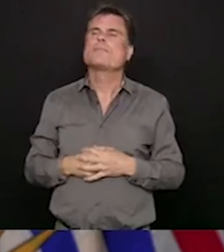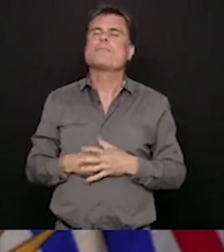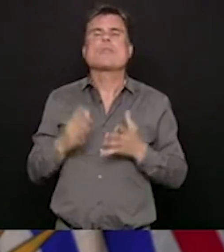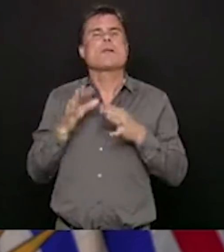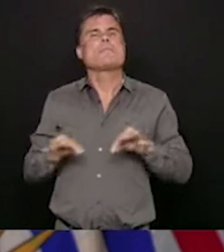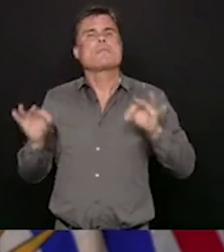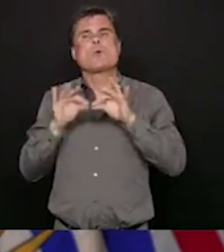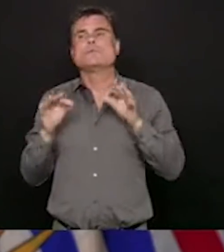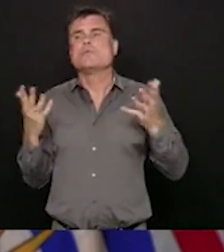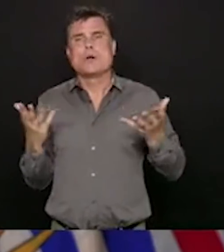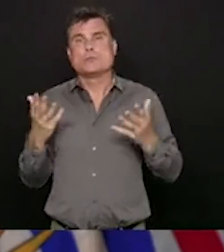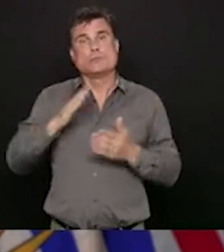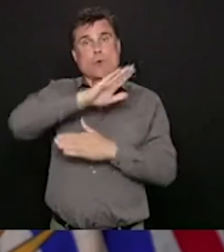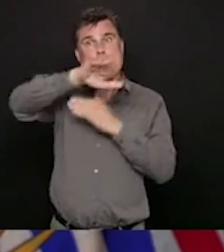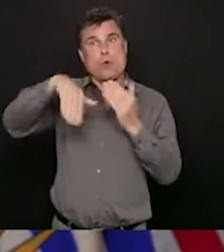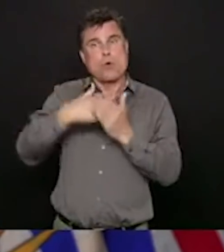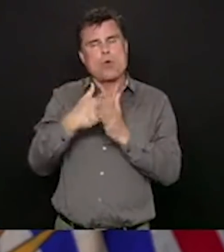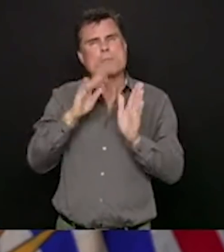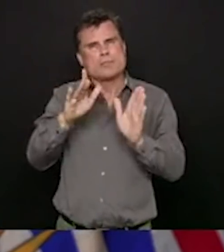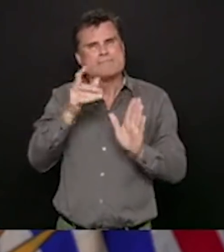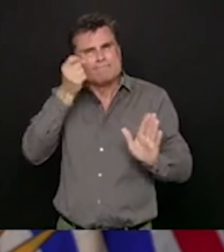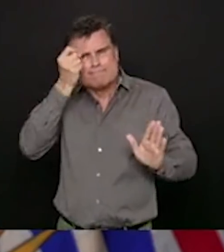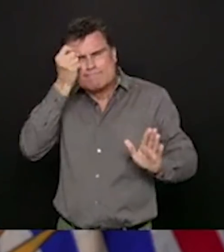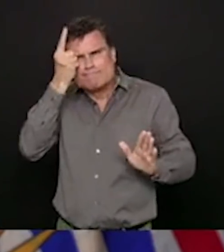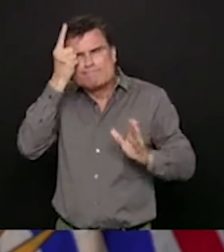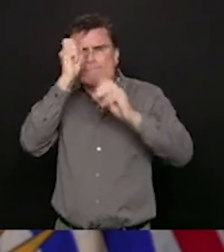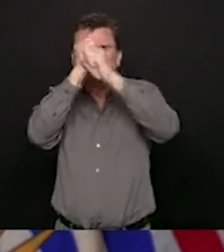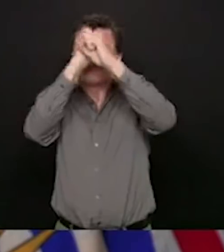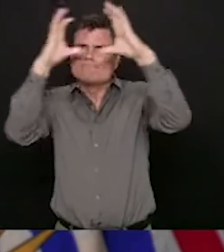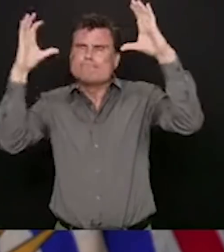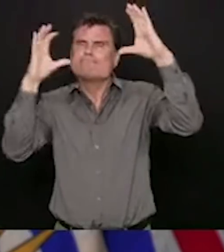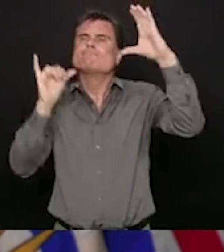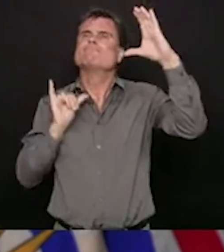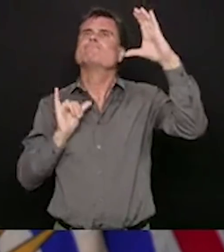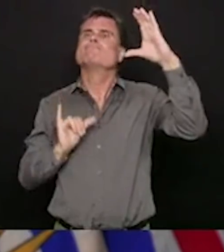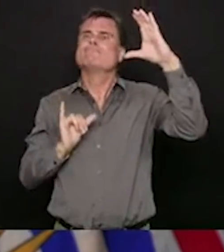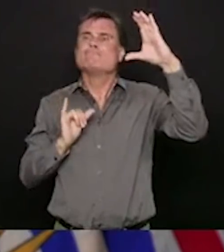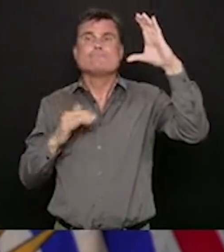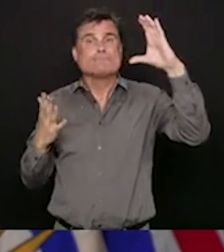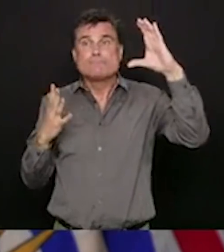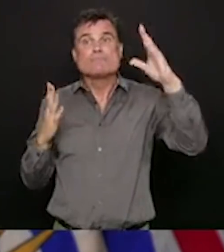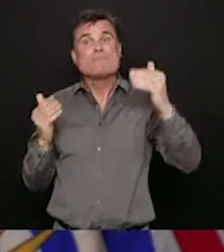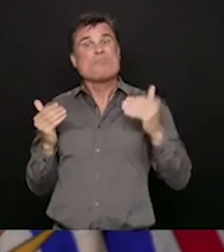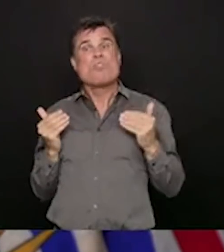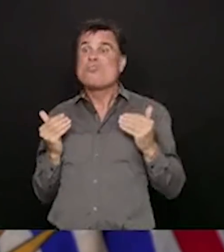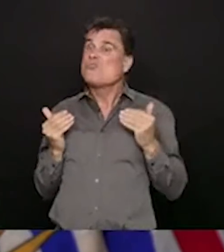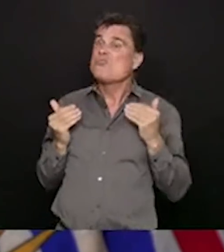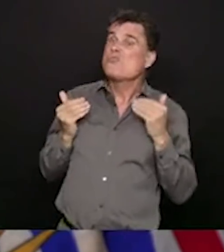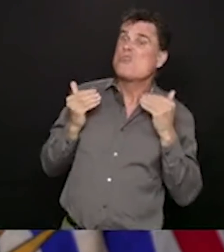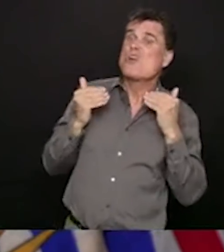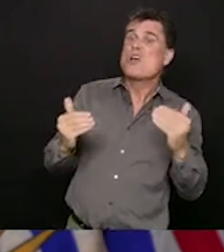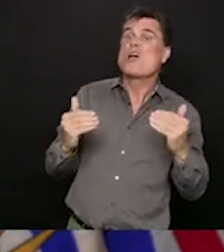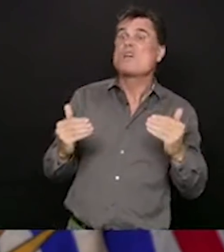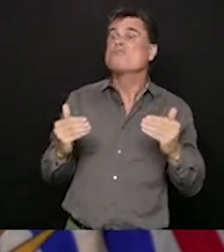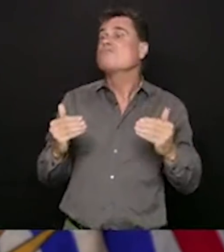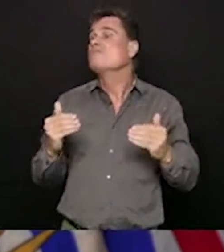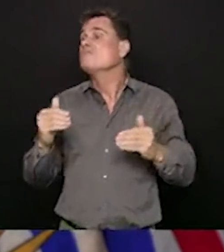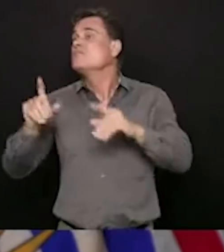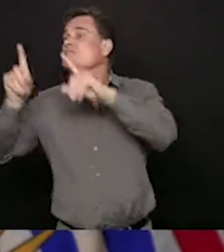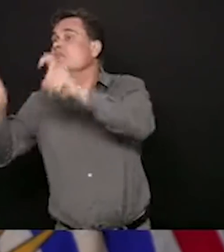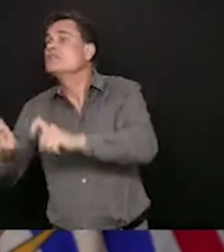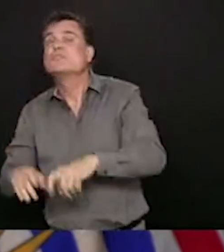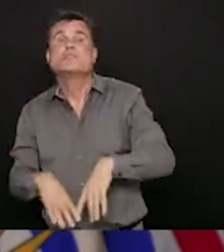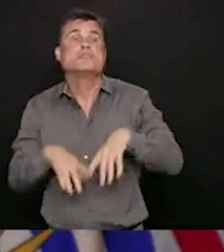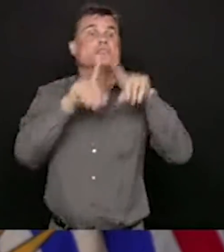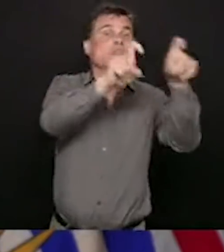random testing in the community of anybody with no symptoms is of very little value to us with the current tests that we have.